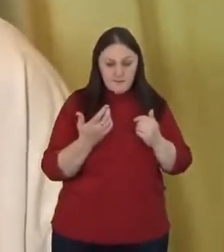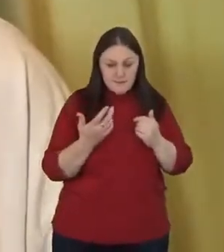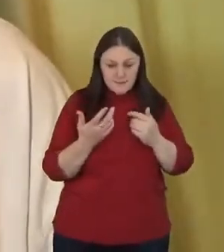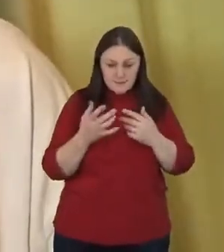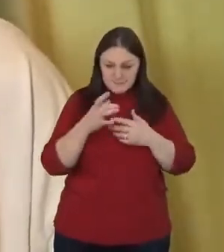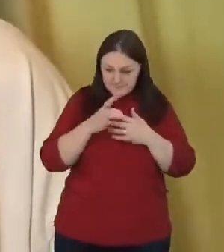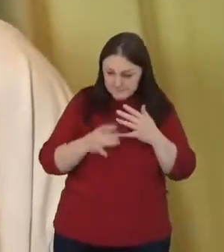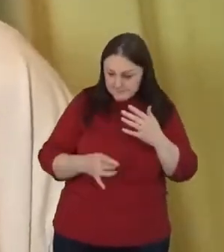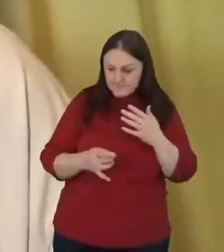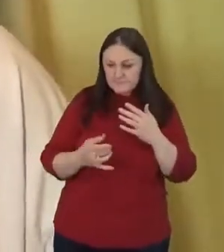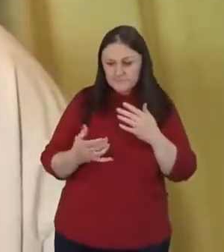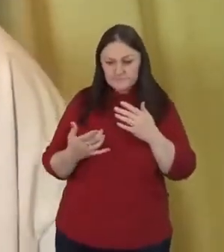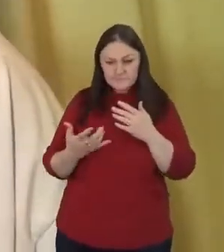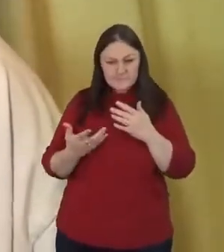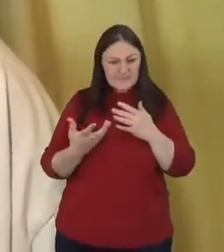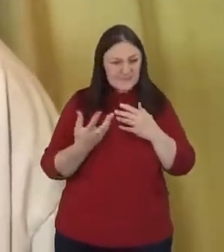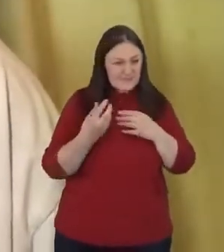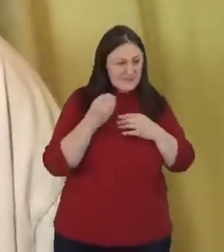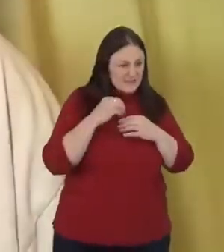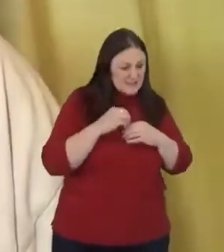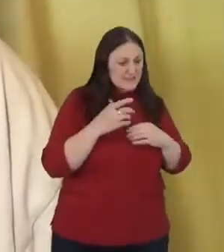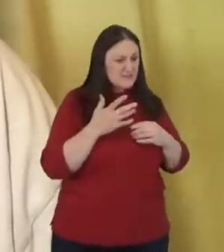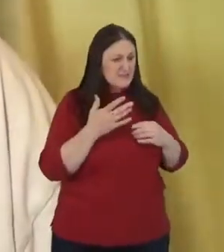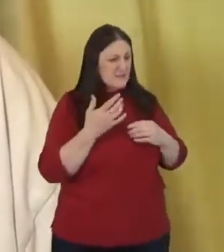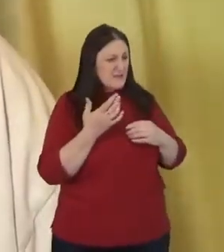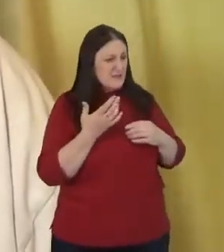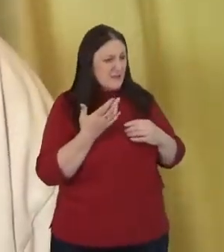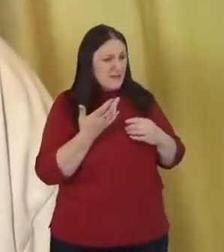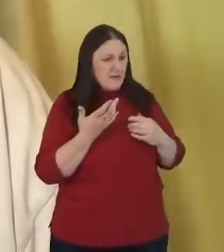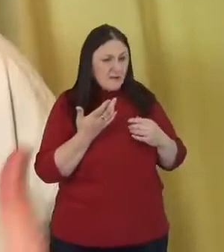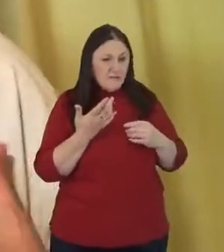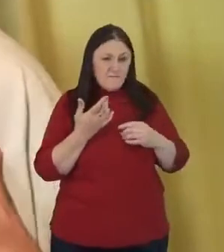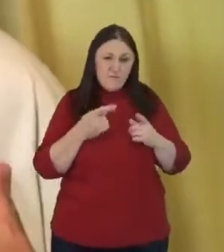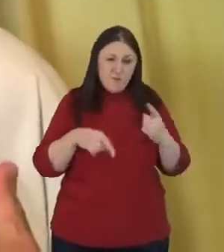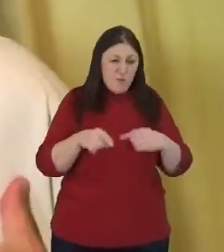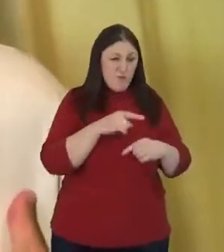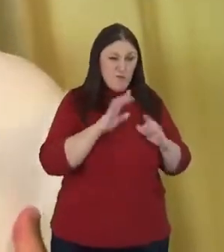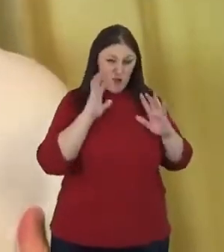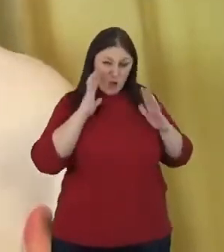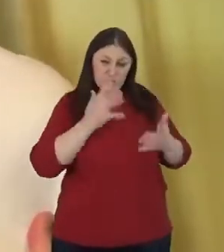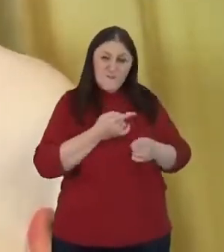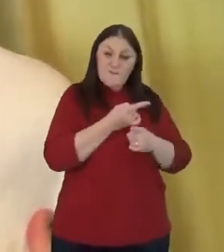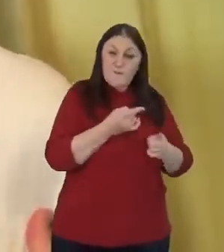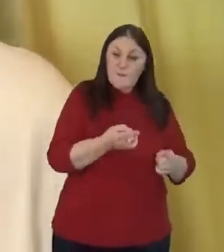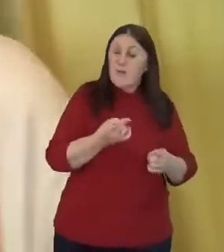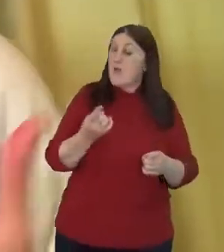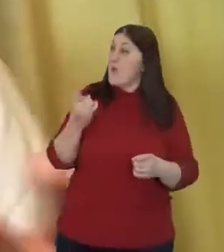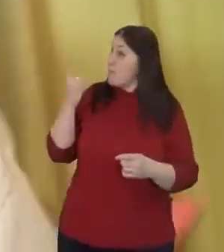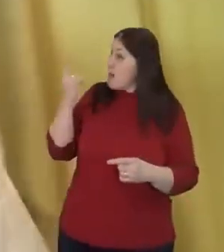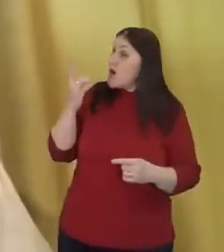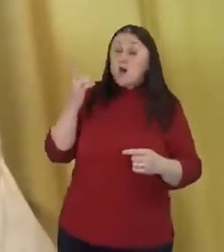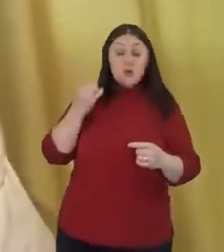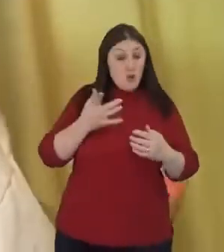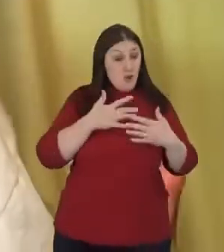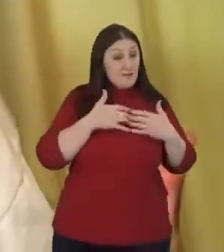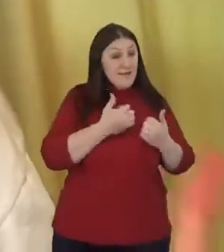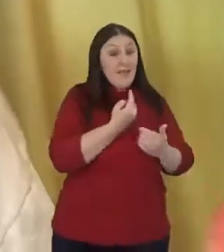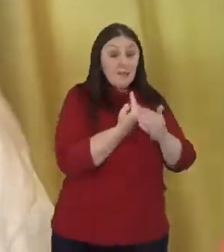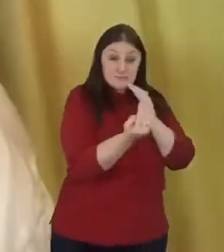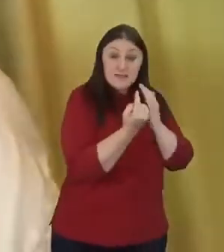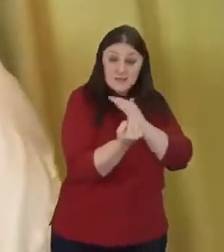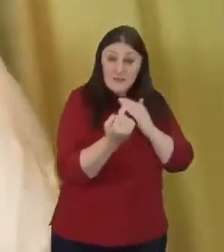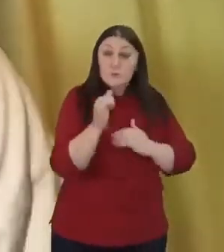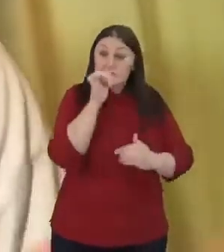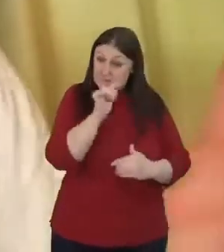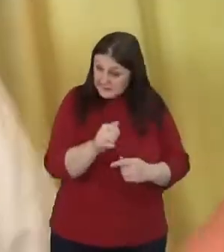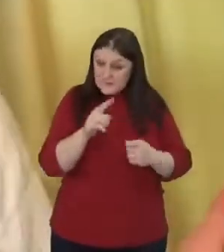for those who are vulnerable, right? That God is healing individuals, but God is also healing